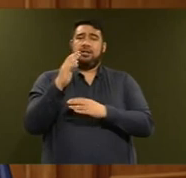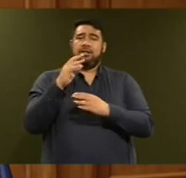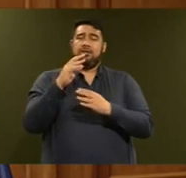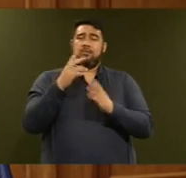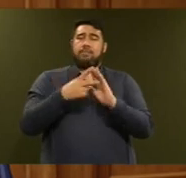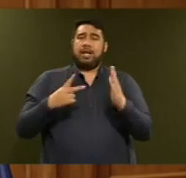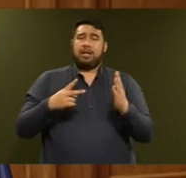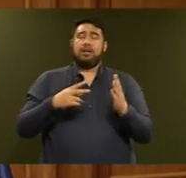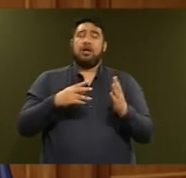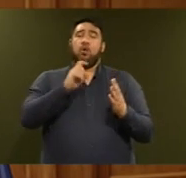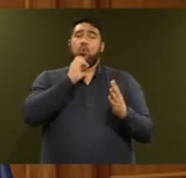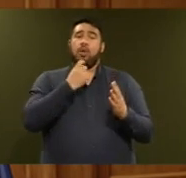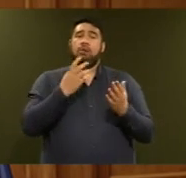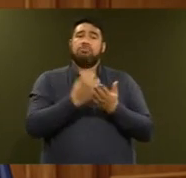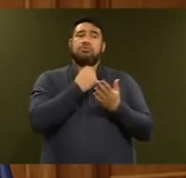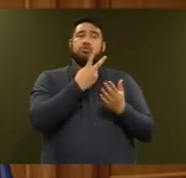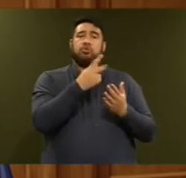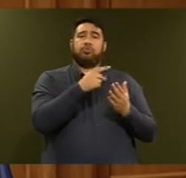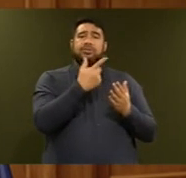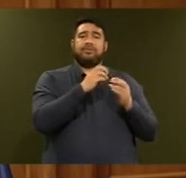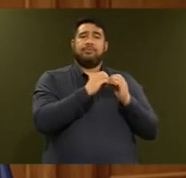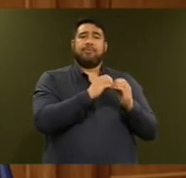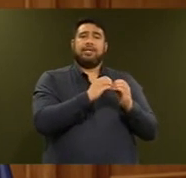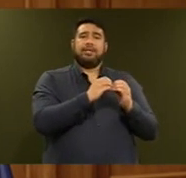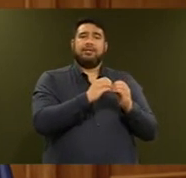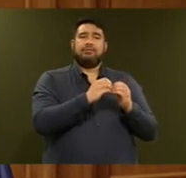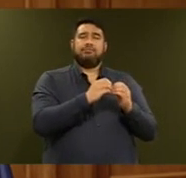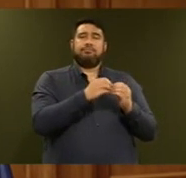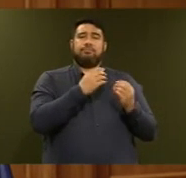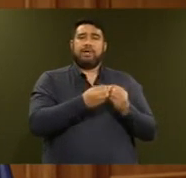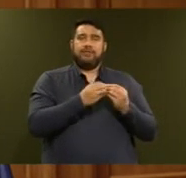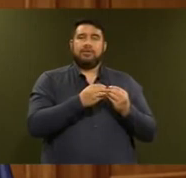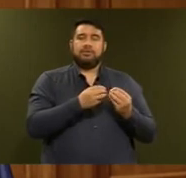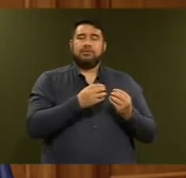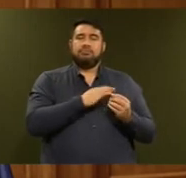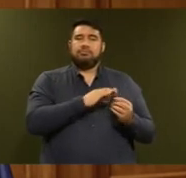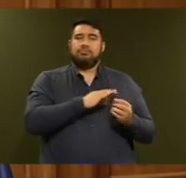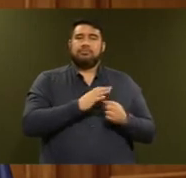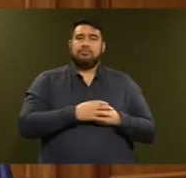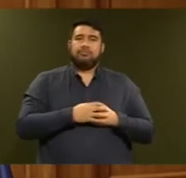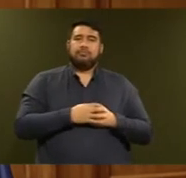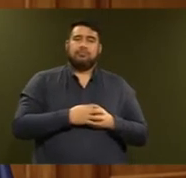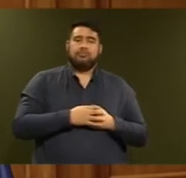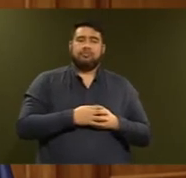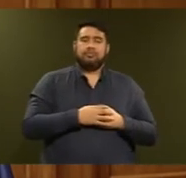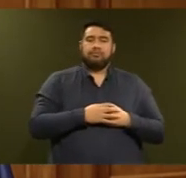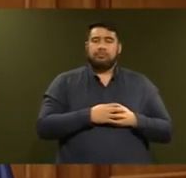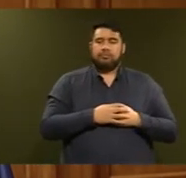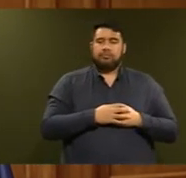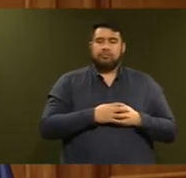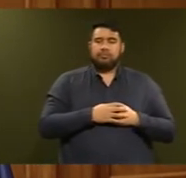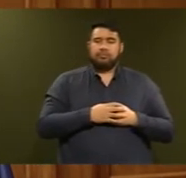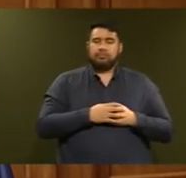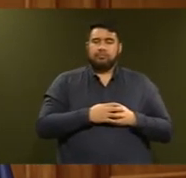only modestly reducing the Bill left by the last regime of $32 billion left behind as a